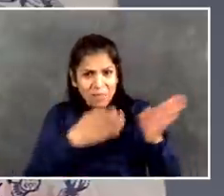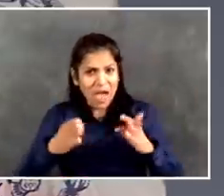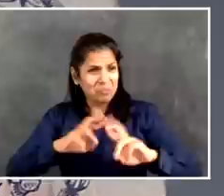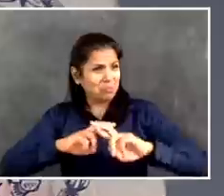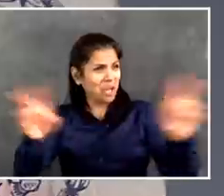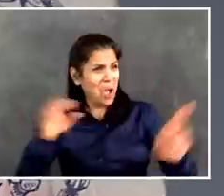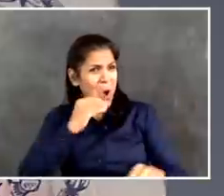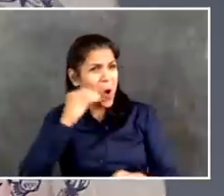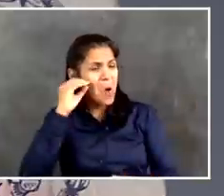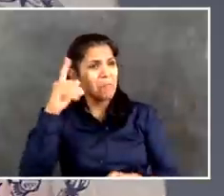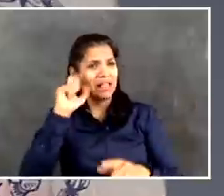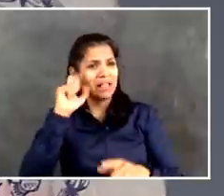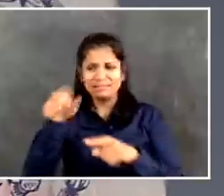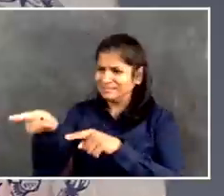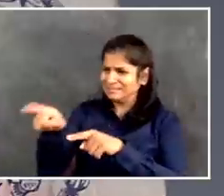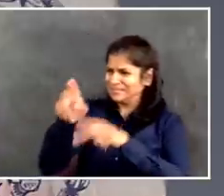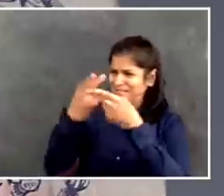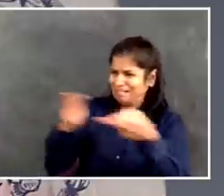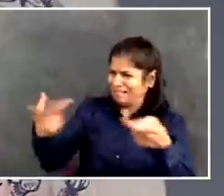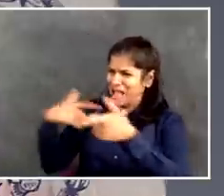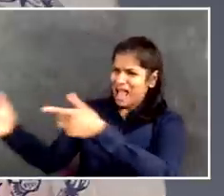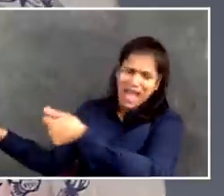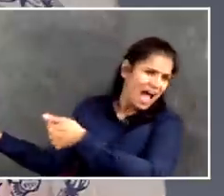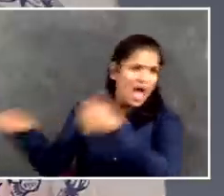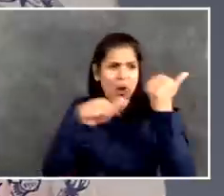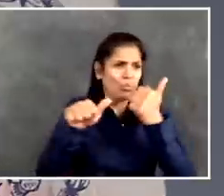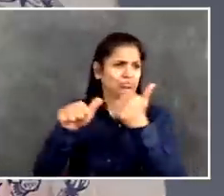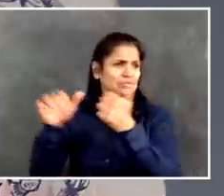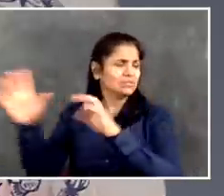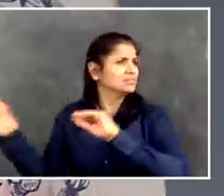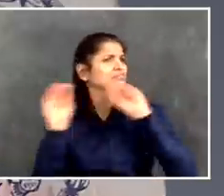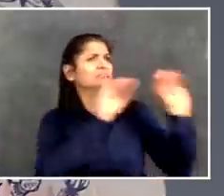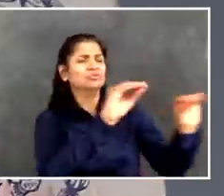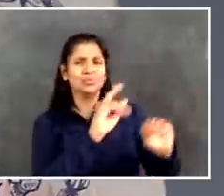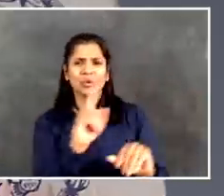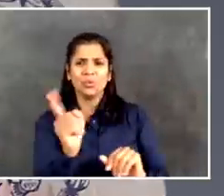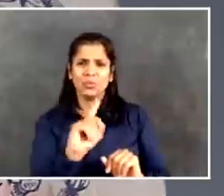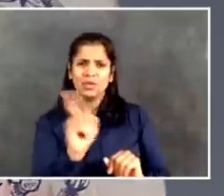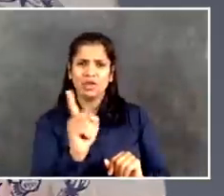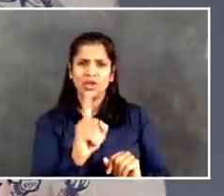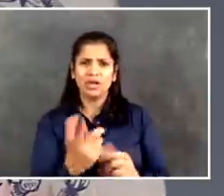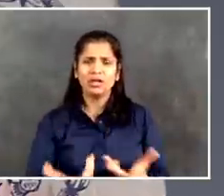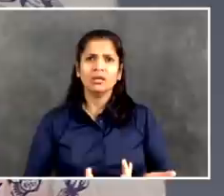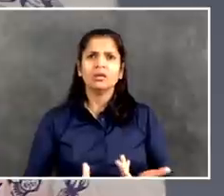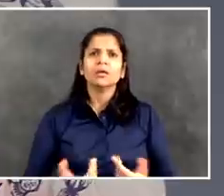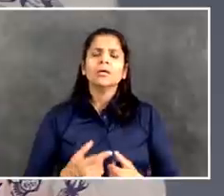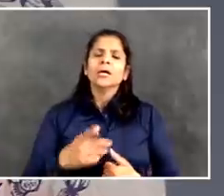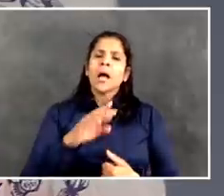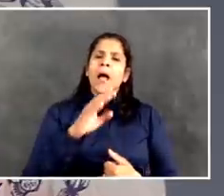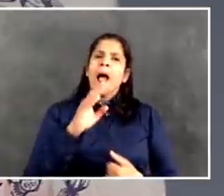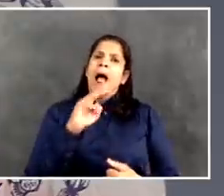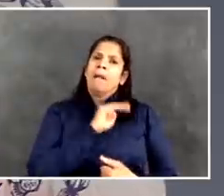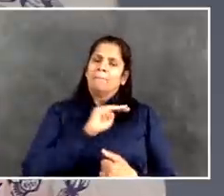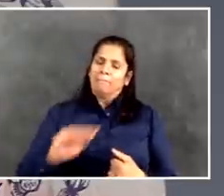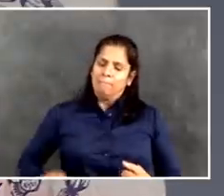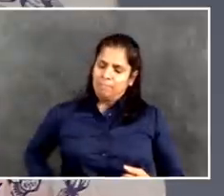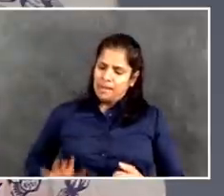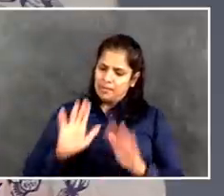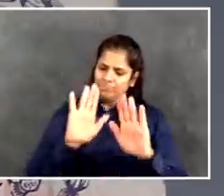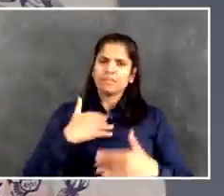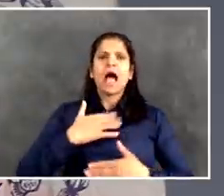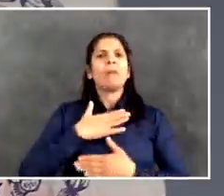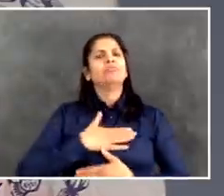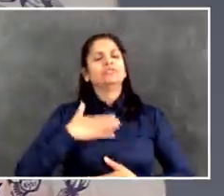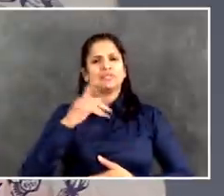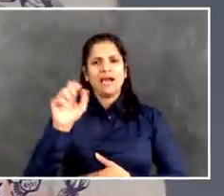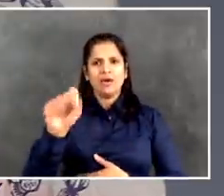Dan, I appreciate the question, but I'm just going to disagree with you on it ever being quote unquote out of control. And I, again, I understand